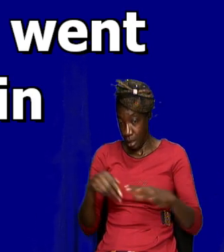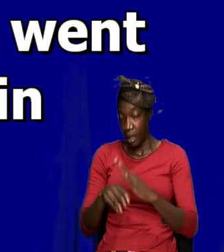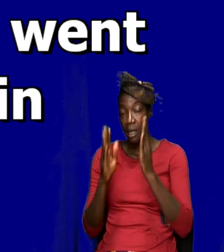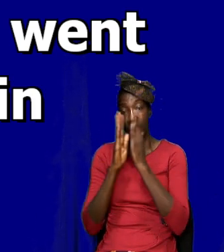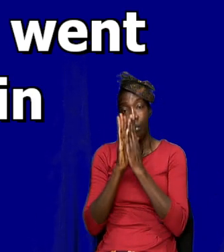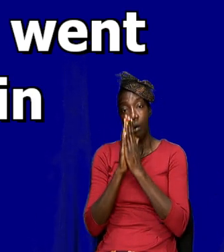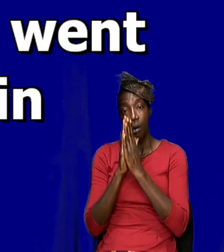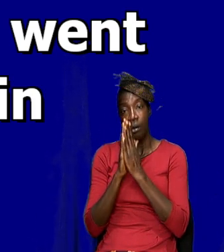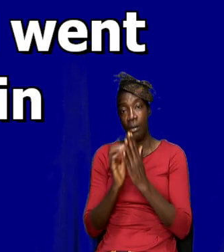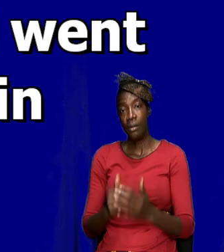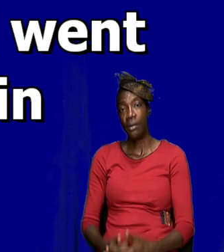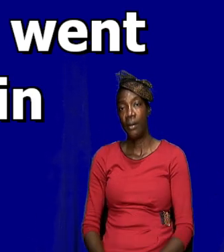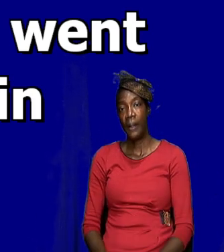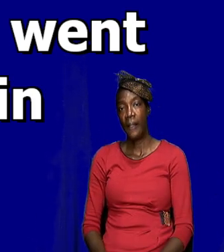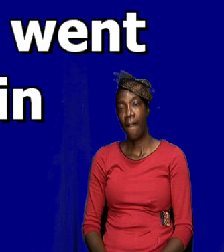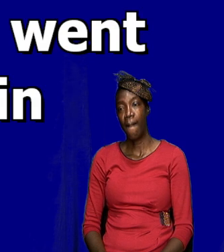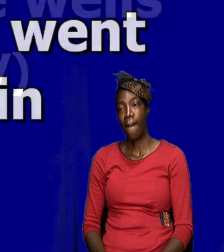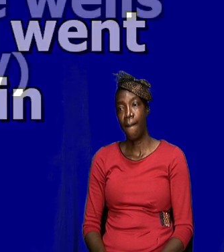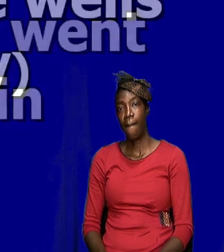continue.